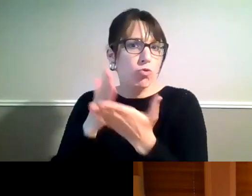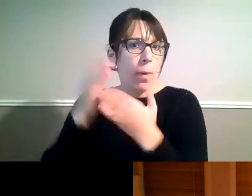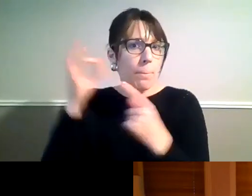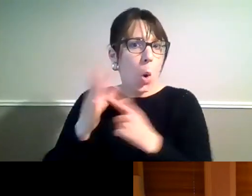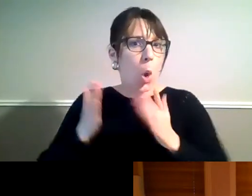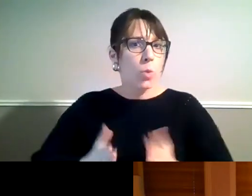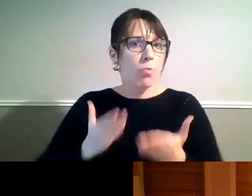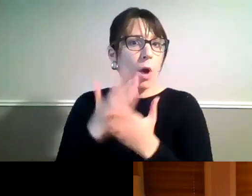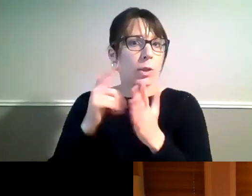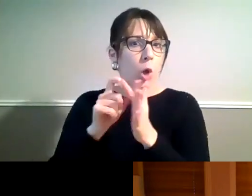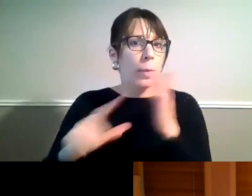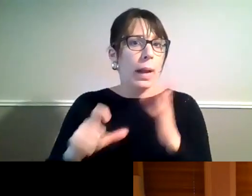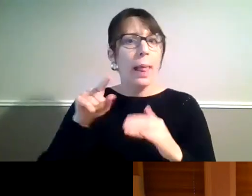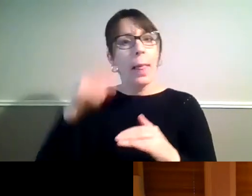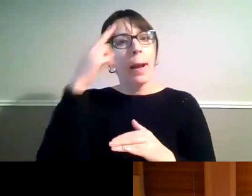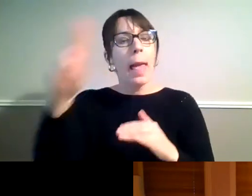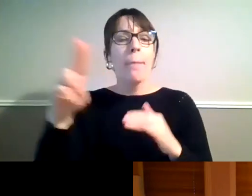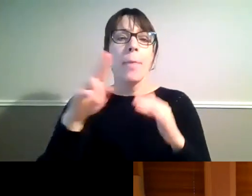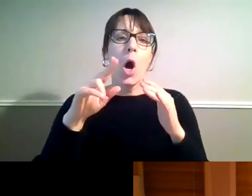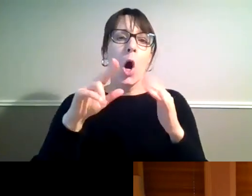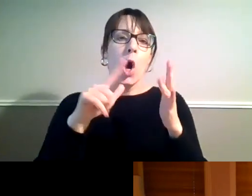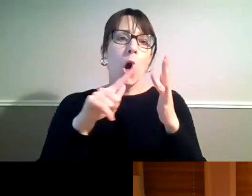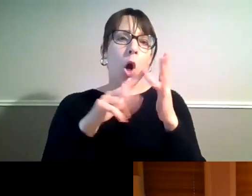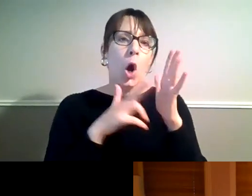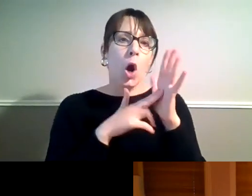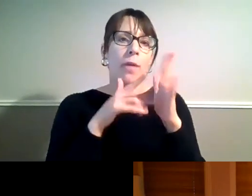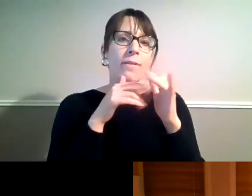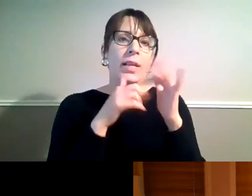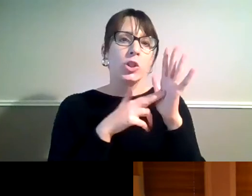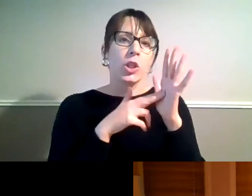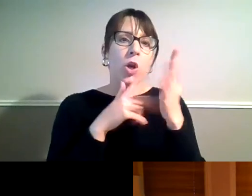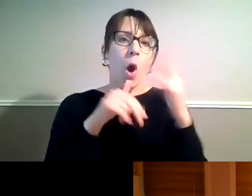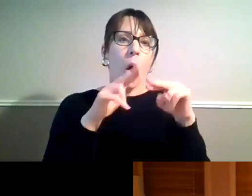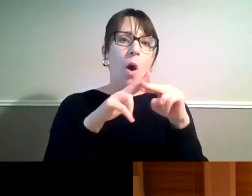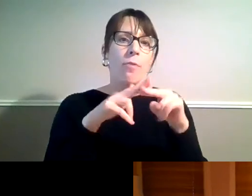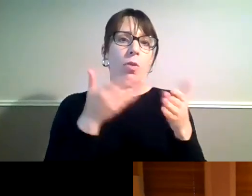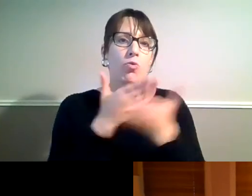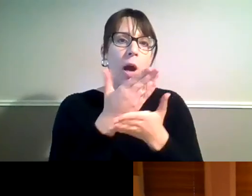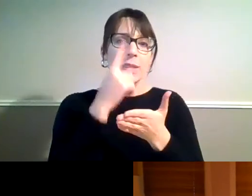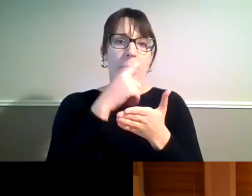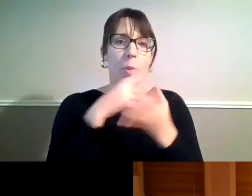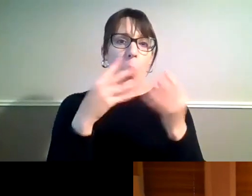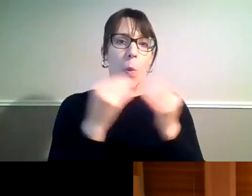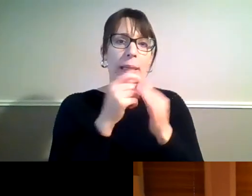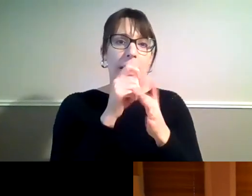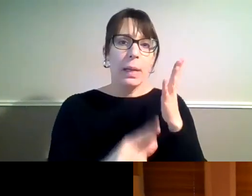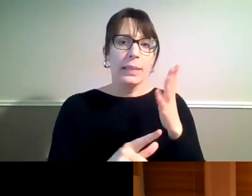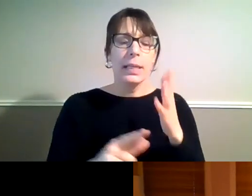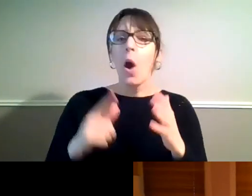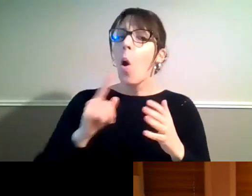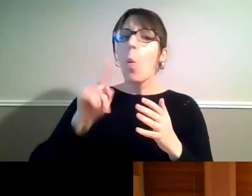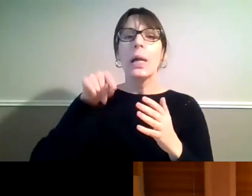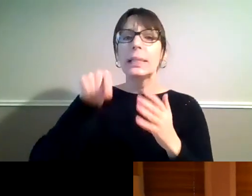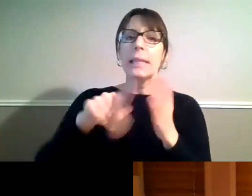called the Convention on the Rights of Persons with Disabilities. What does the convention say about assistive technology?